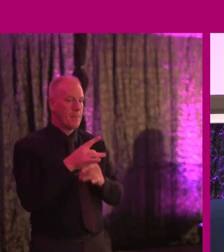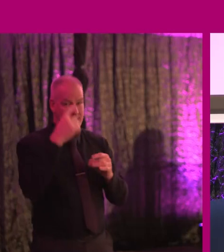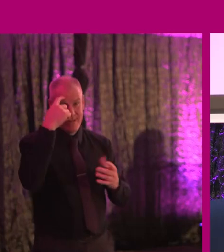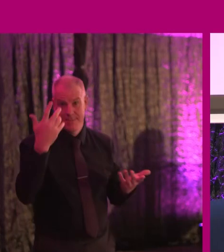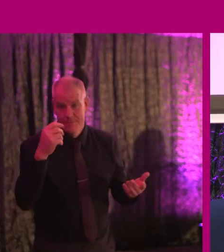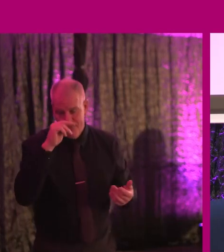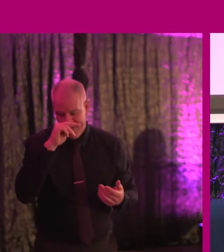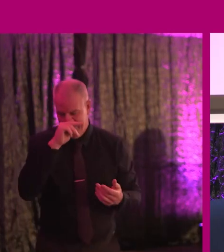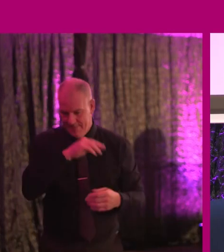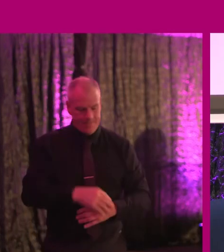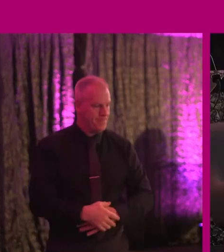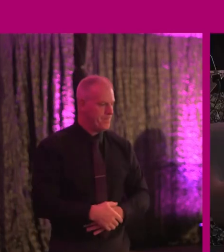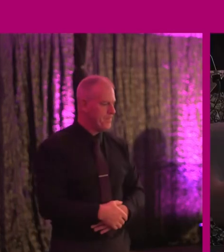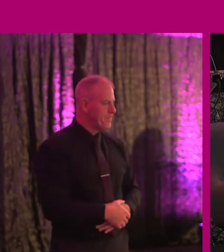sense.